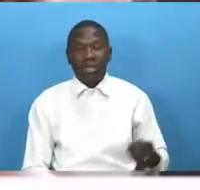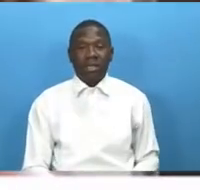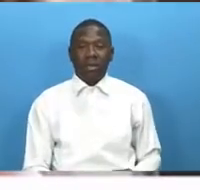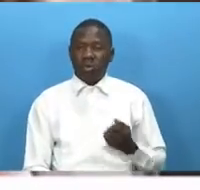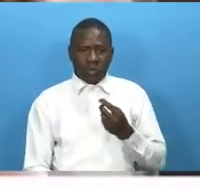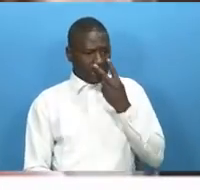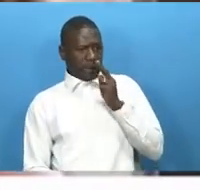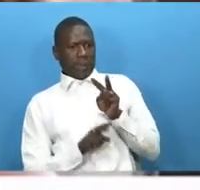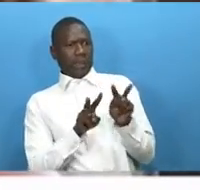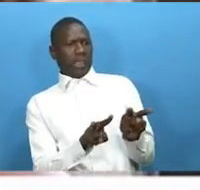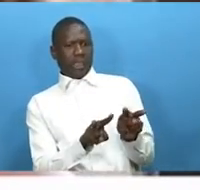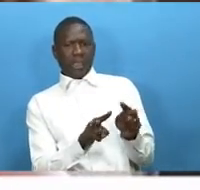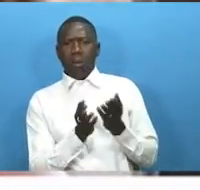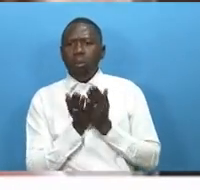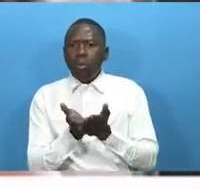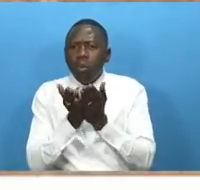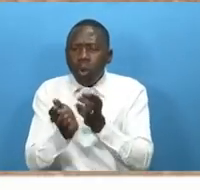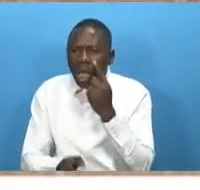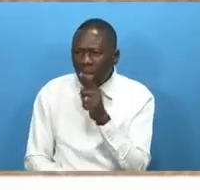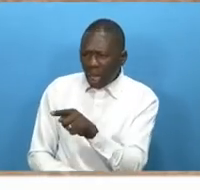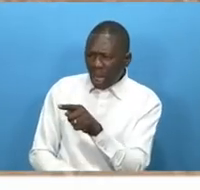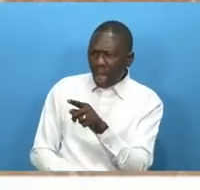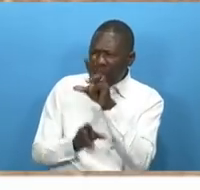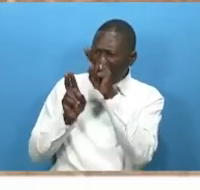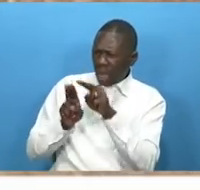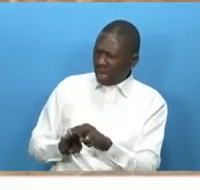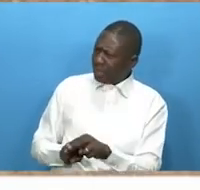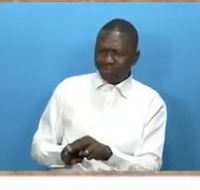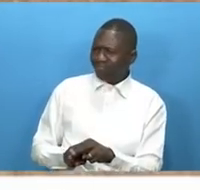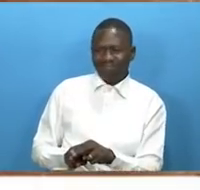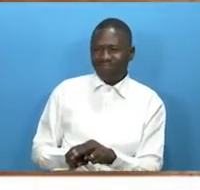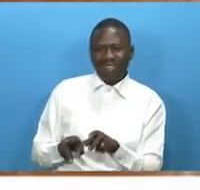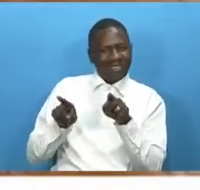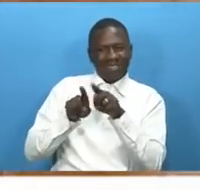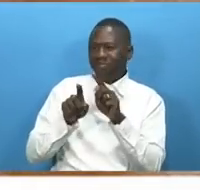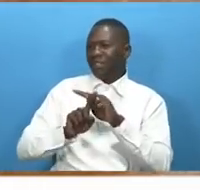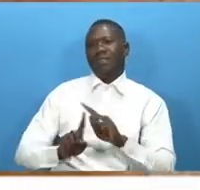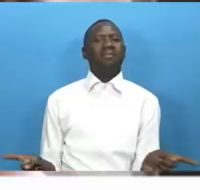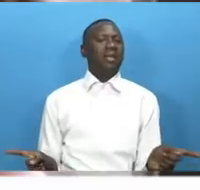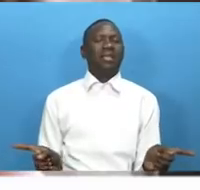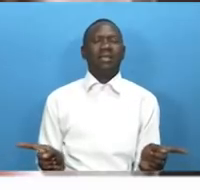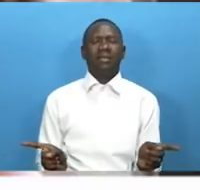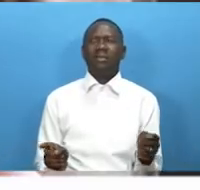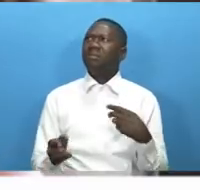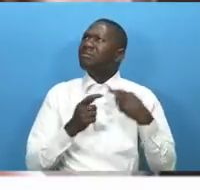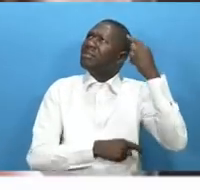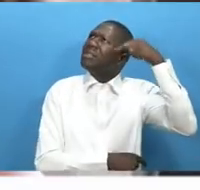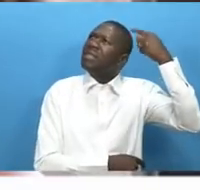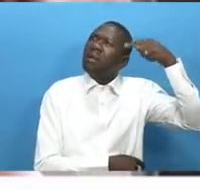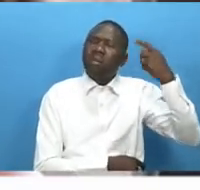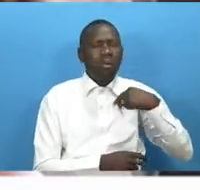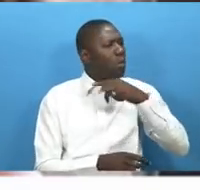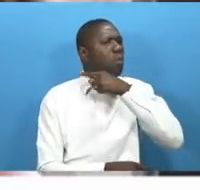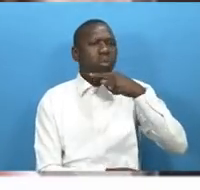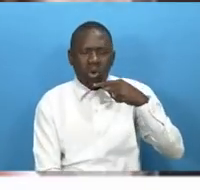when i was imagining it it was not the same and i think about my mom i think about my sisters i